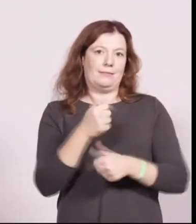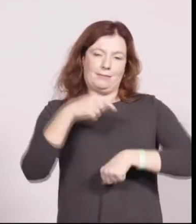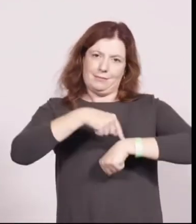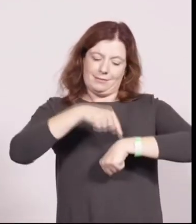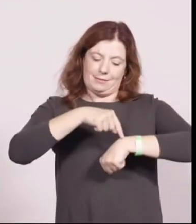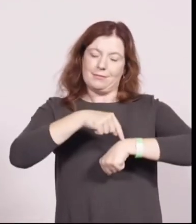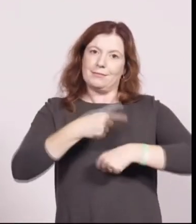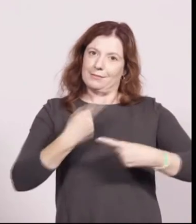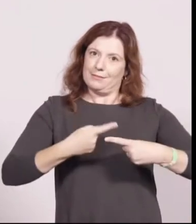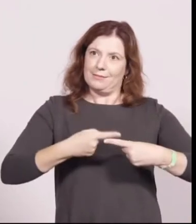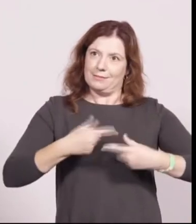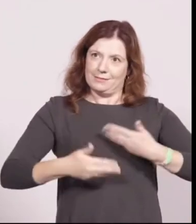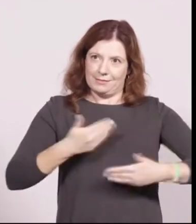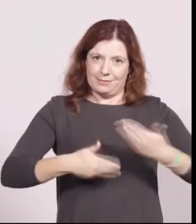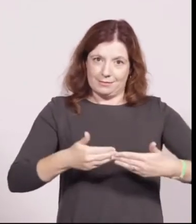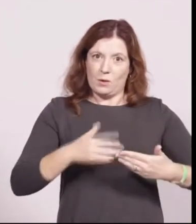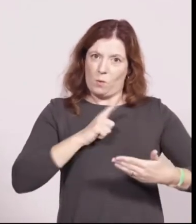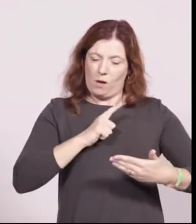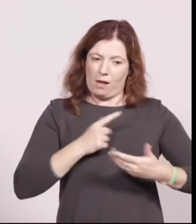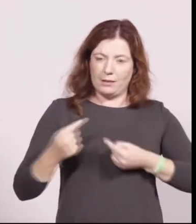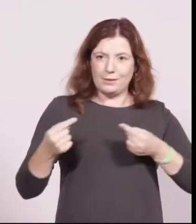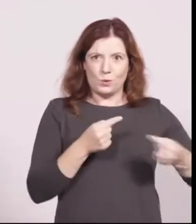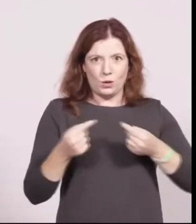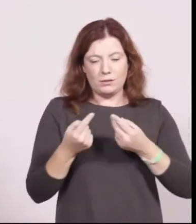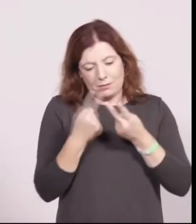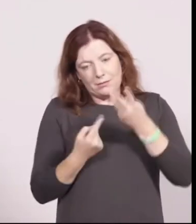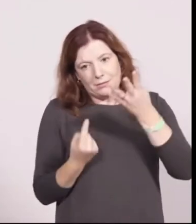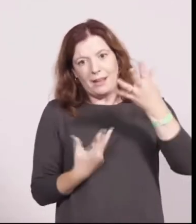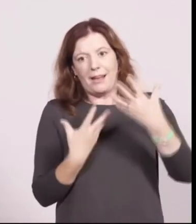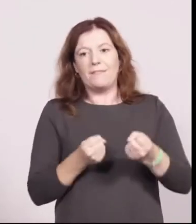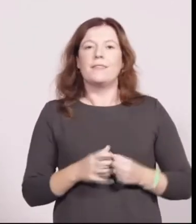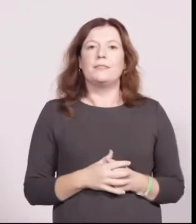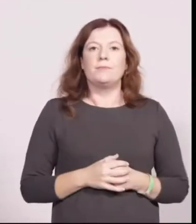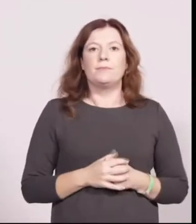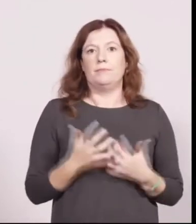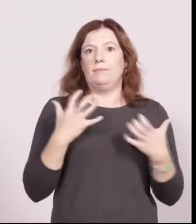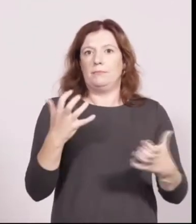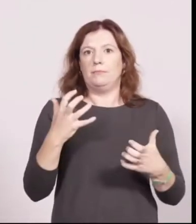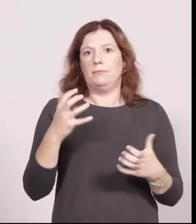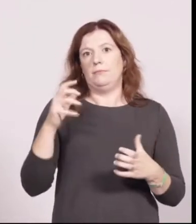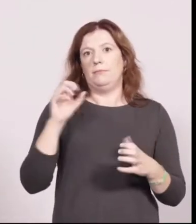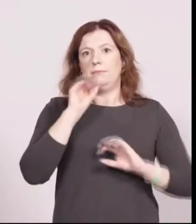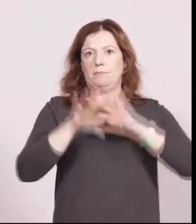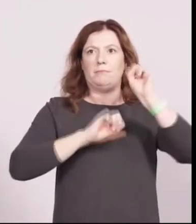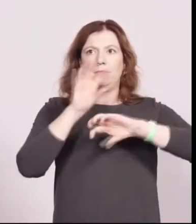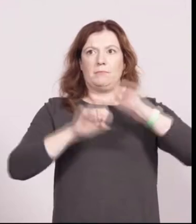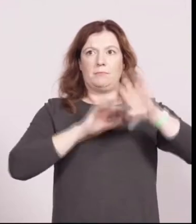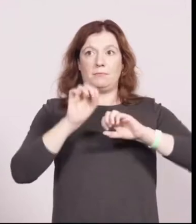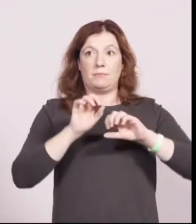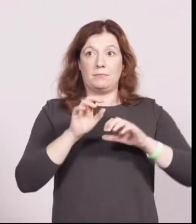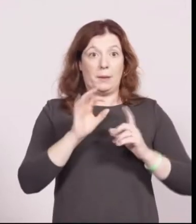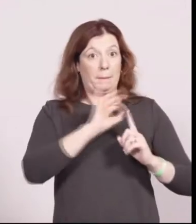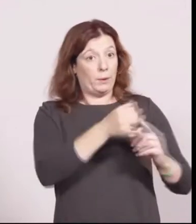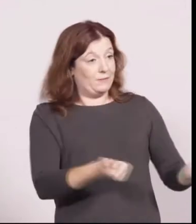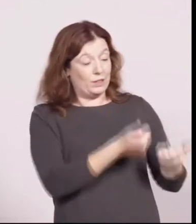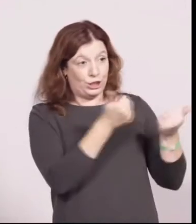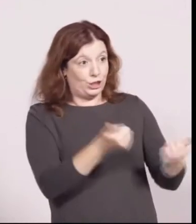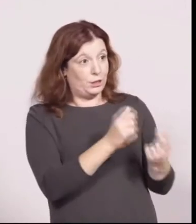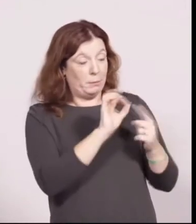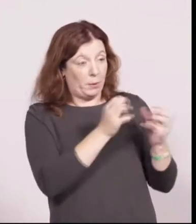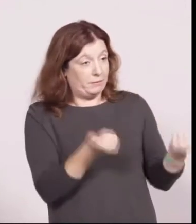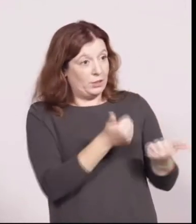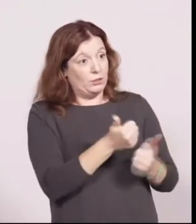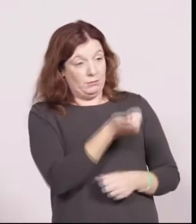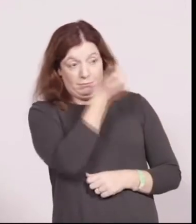other other things to discuss we have other things to discuss Harry well you've made your point you made your